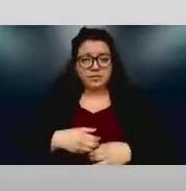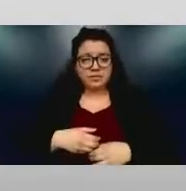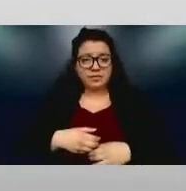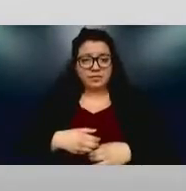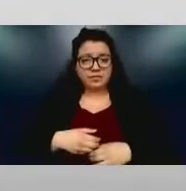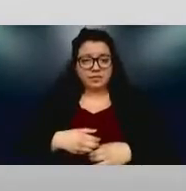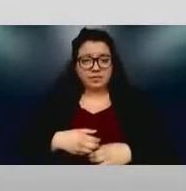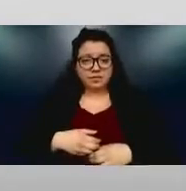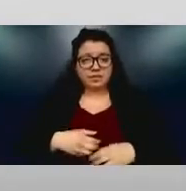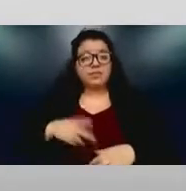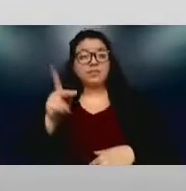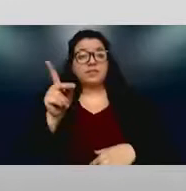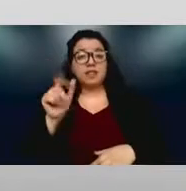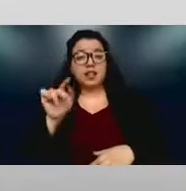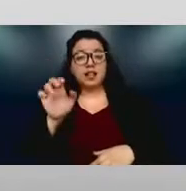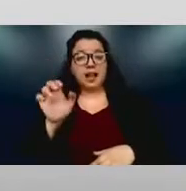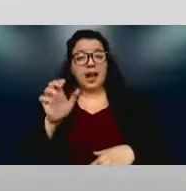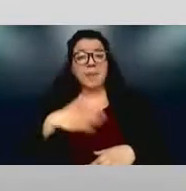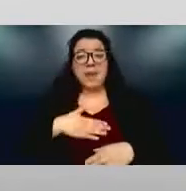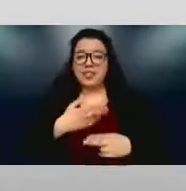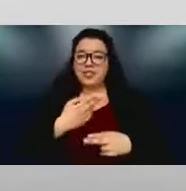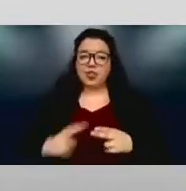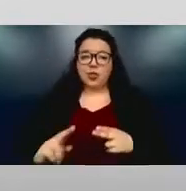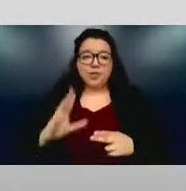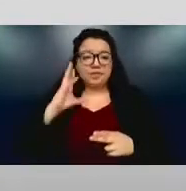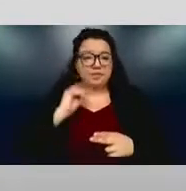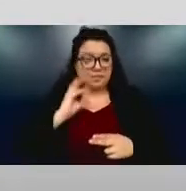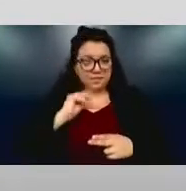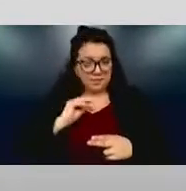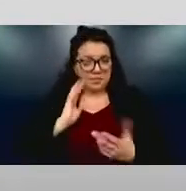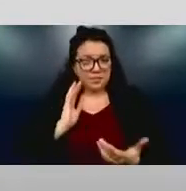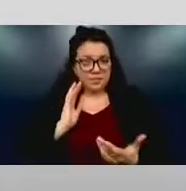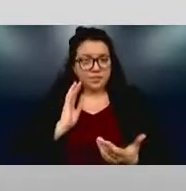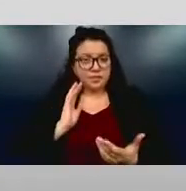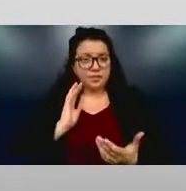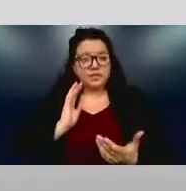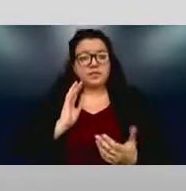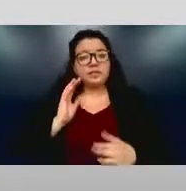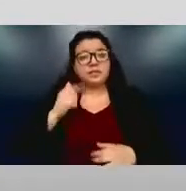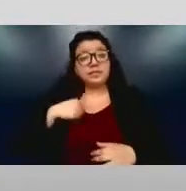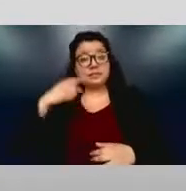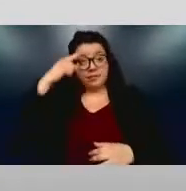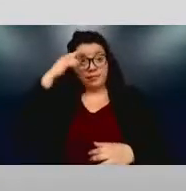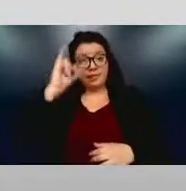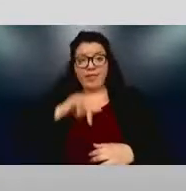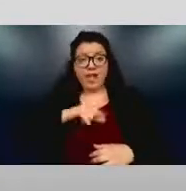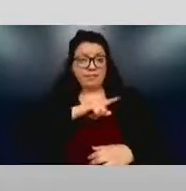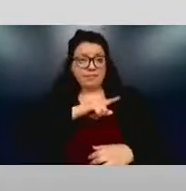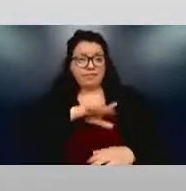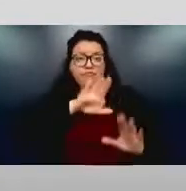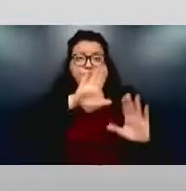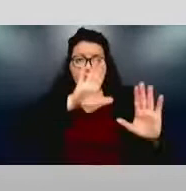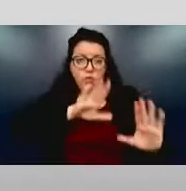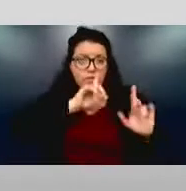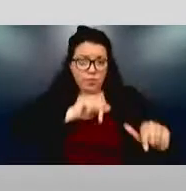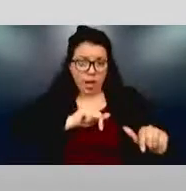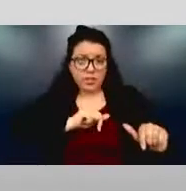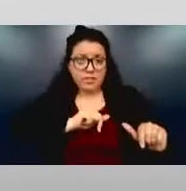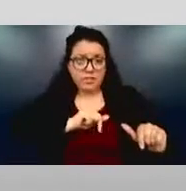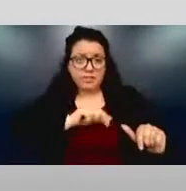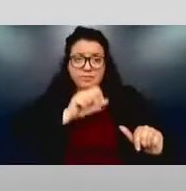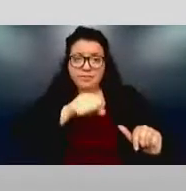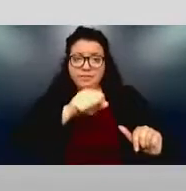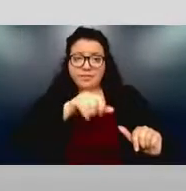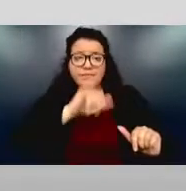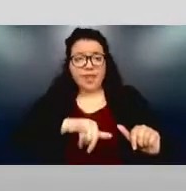My very short experience with that, but first of all, I just think that was a great response. Thank you very much. It was